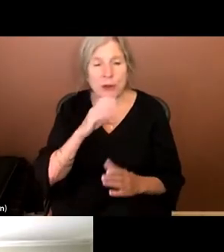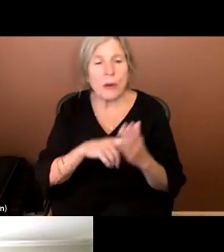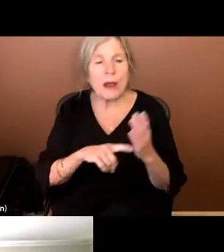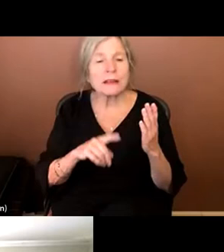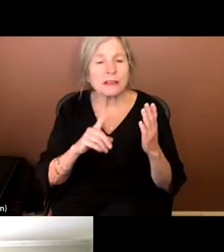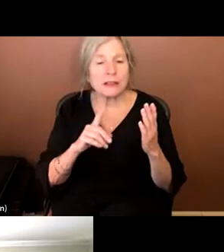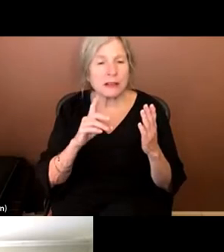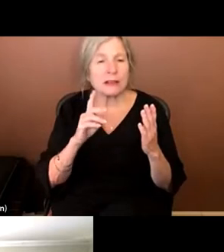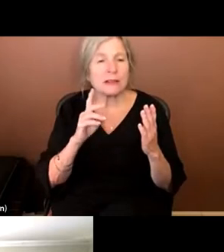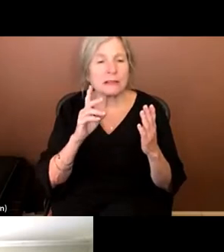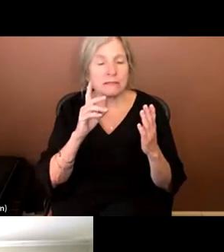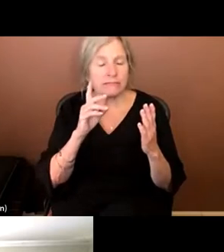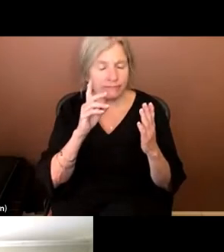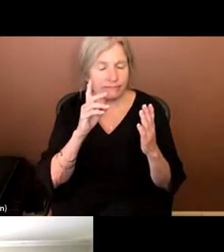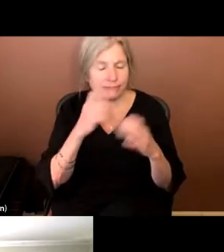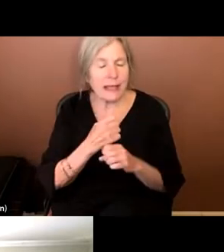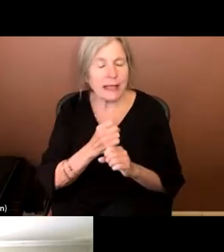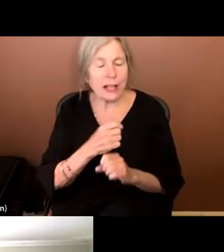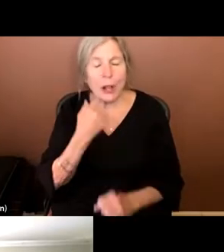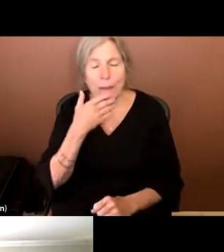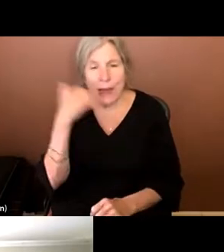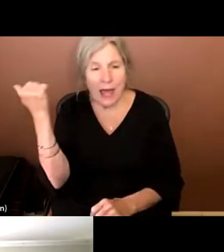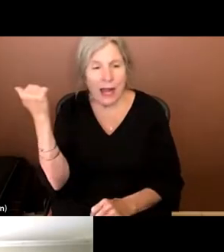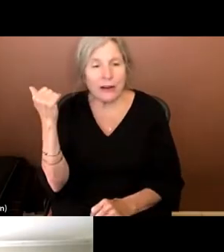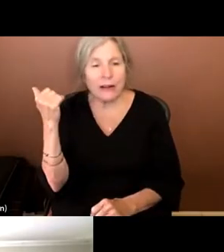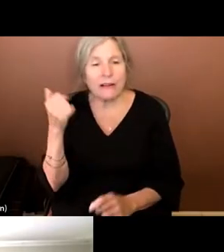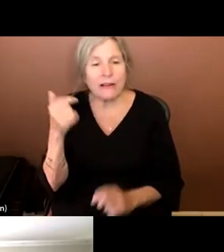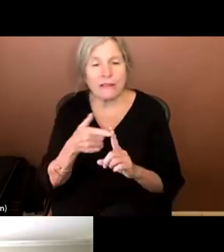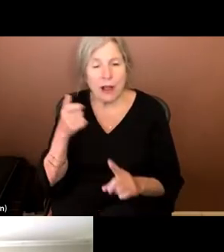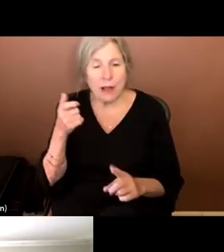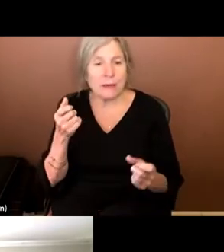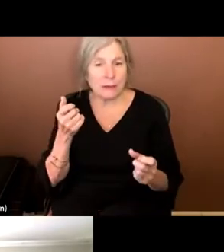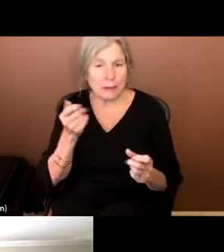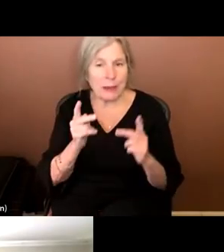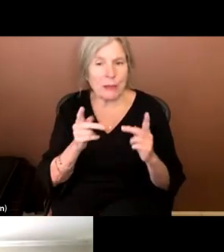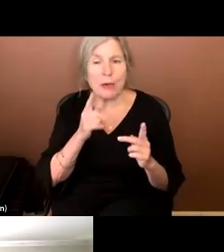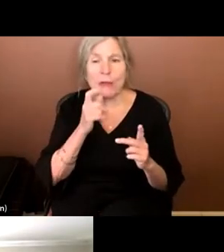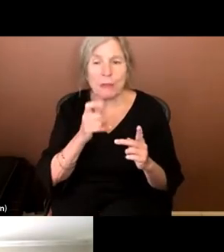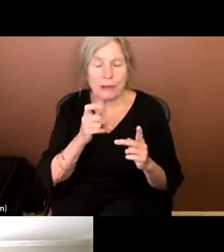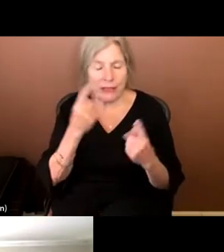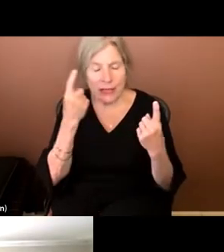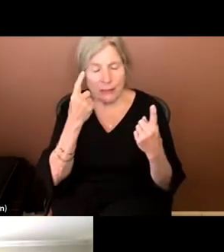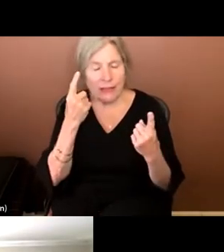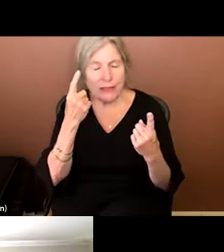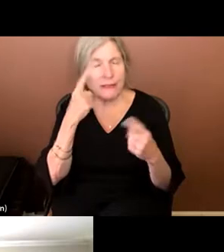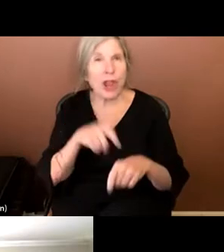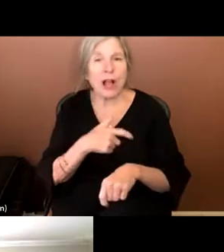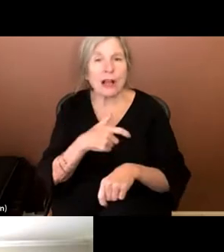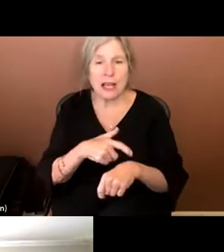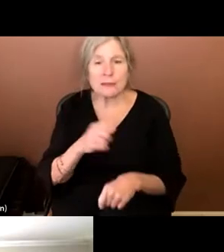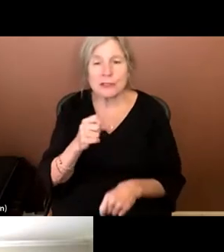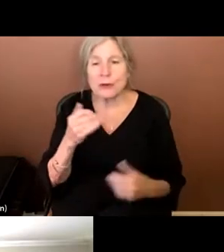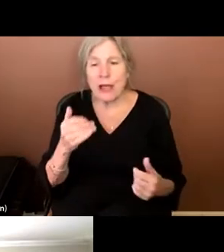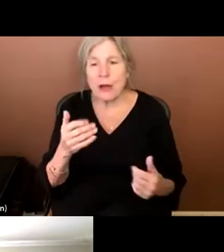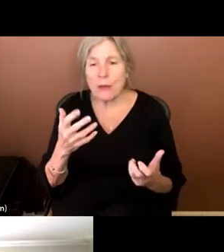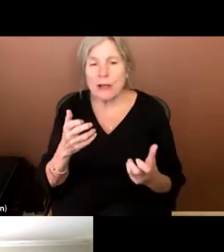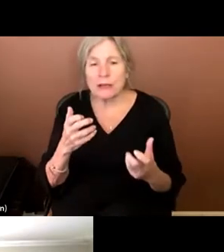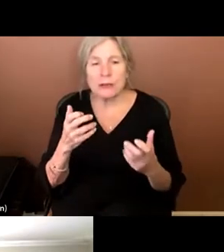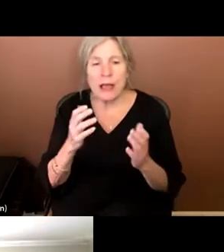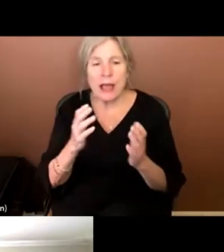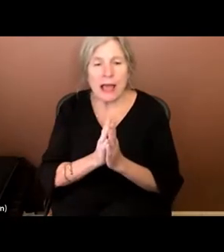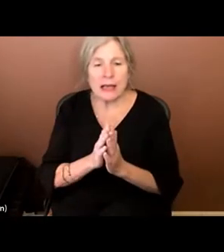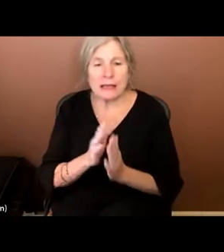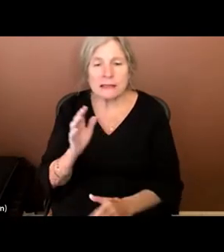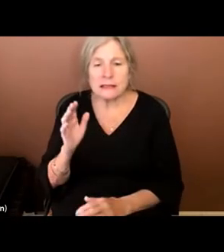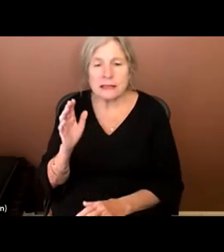lots of folks who've been thinking about this for some time. So I'm very grateful to our panelists. With that, I'd like to ask Anil to turn on